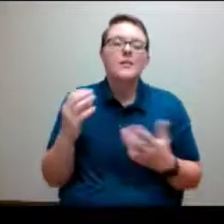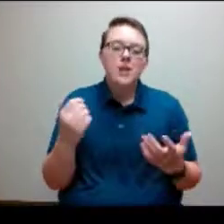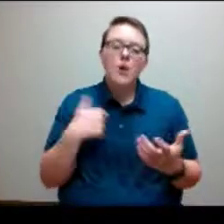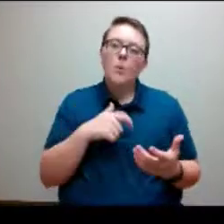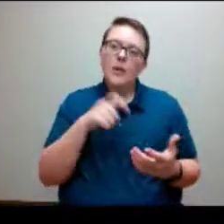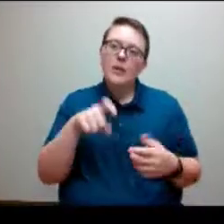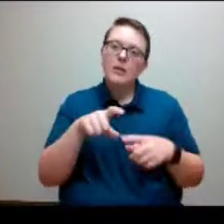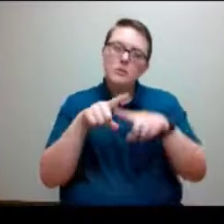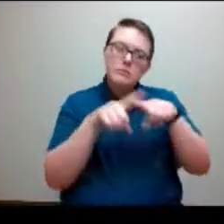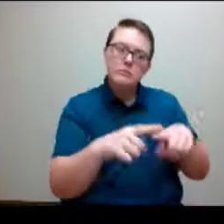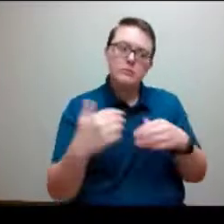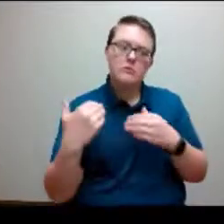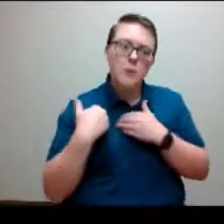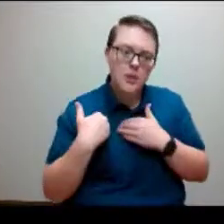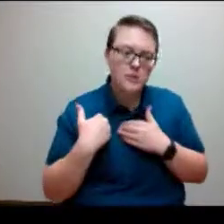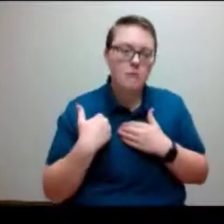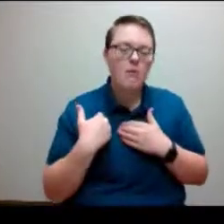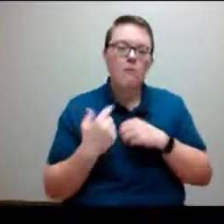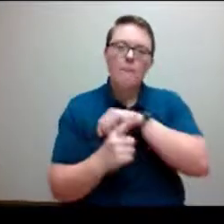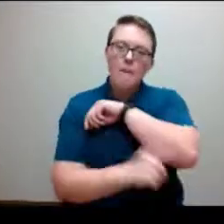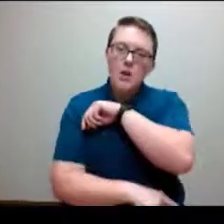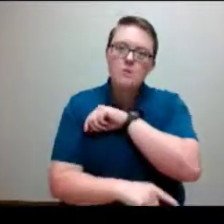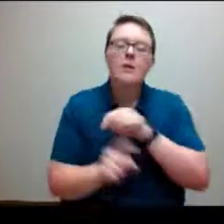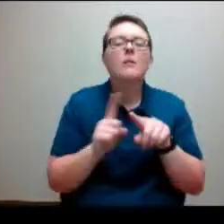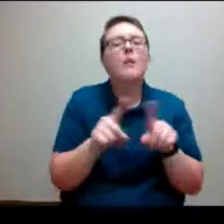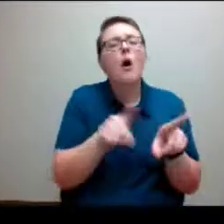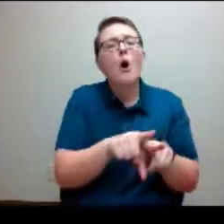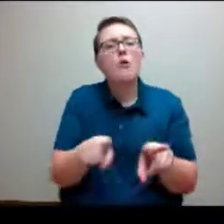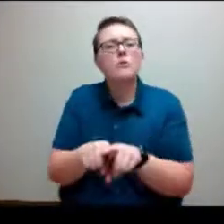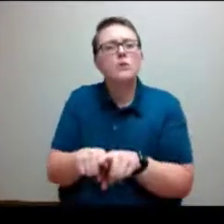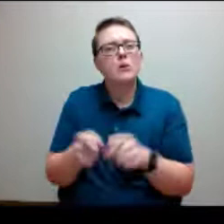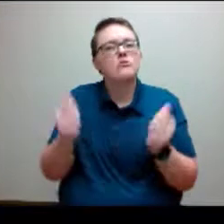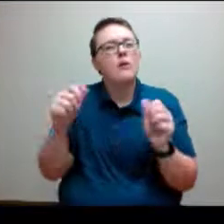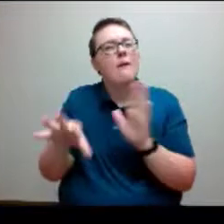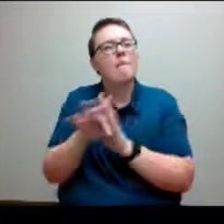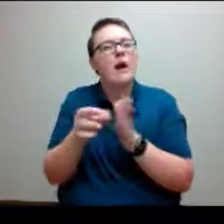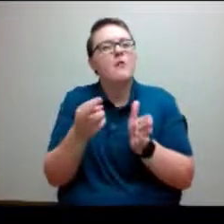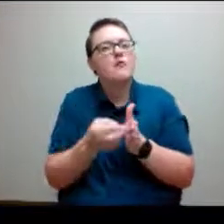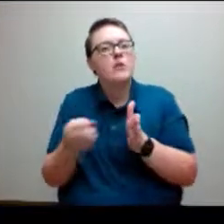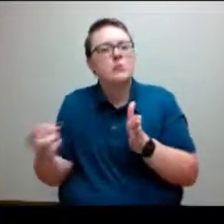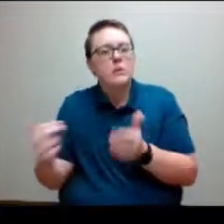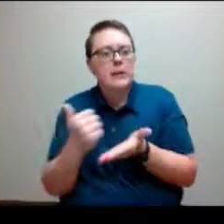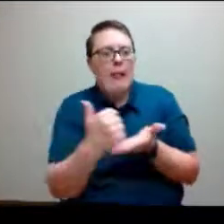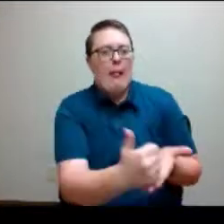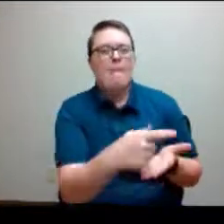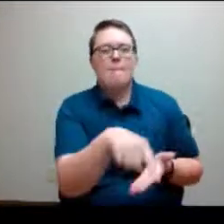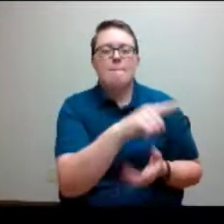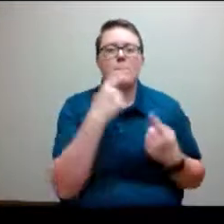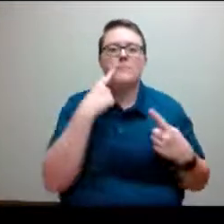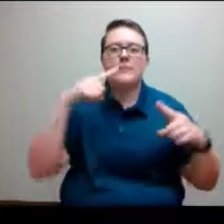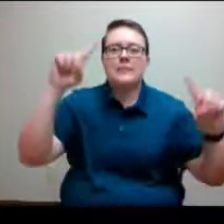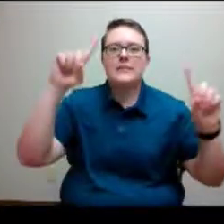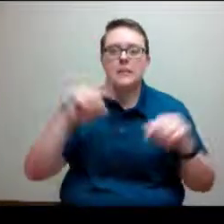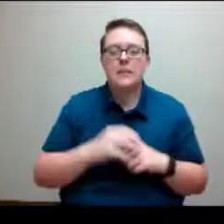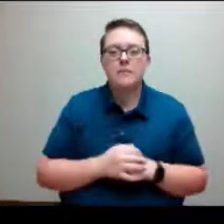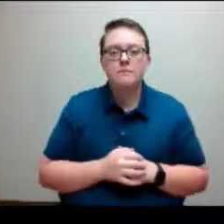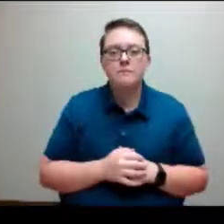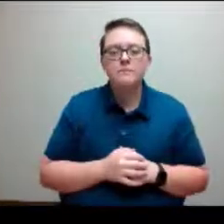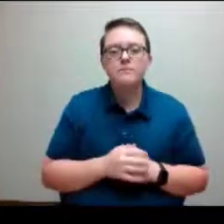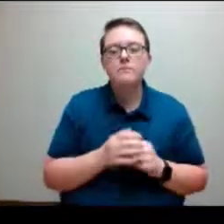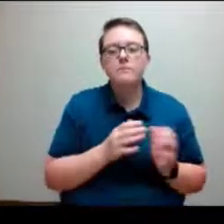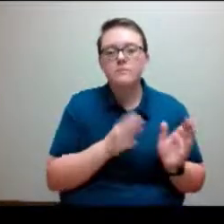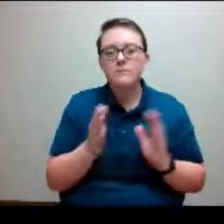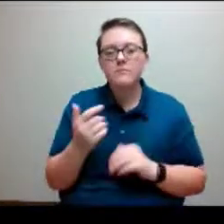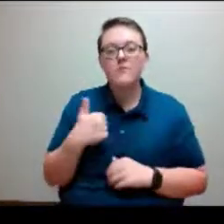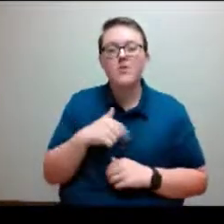behavior, but also talk about what resources we can implement to help those students succeed. What we're definitely probably